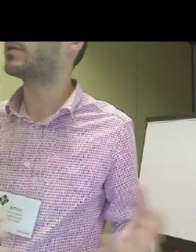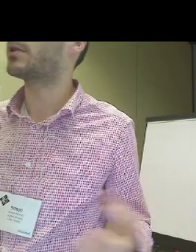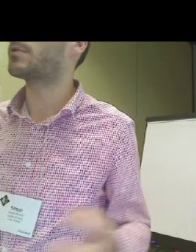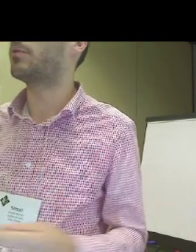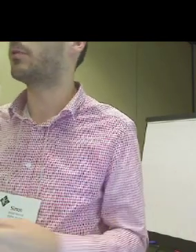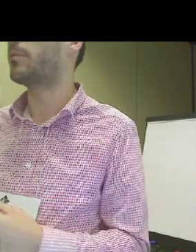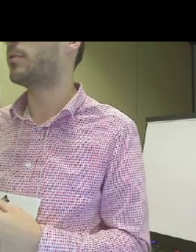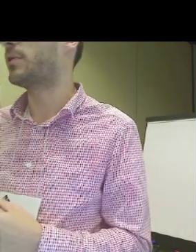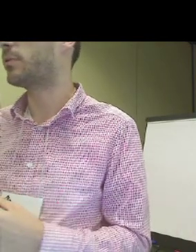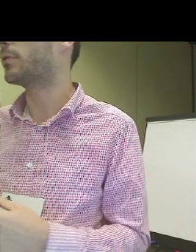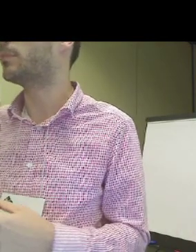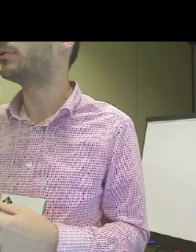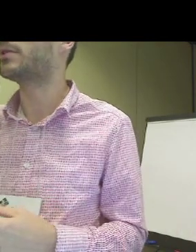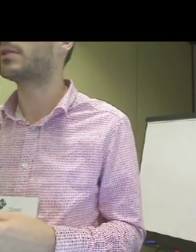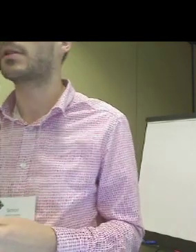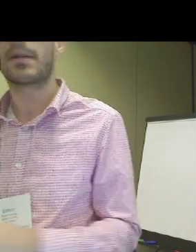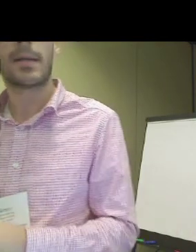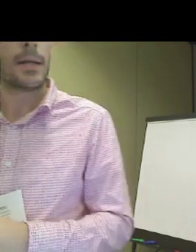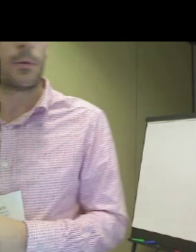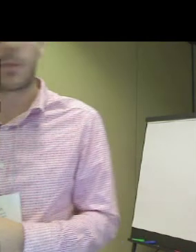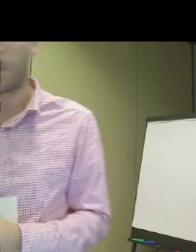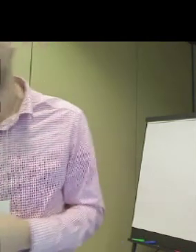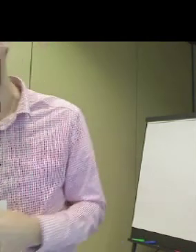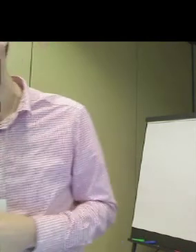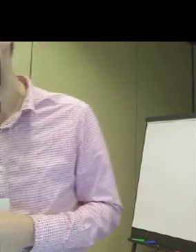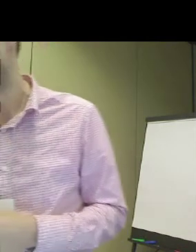people from the museums, people from the different communities.